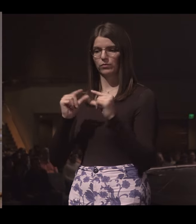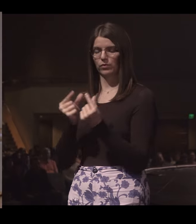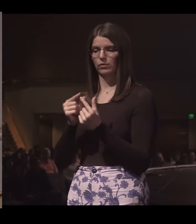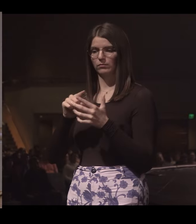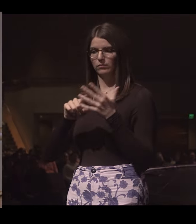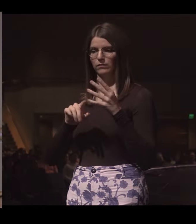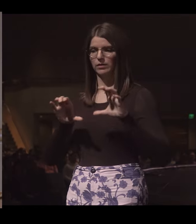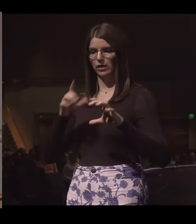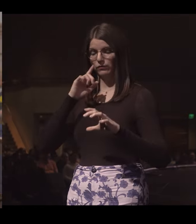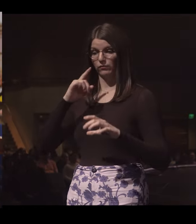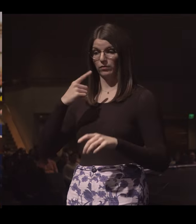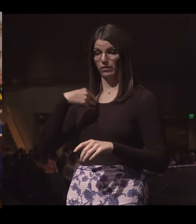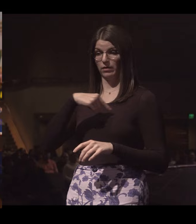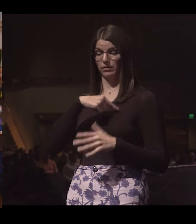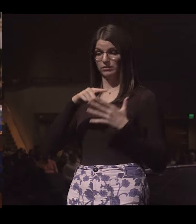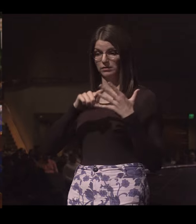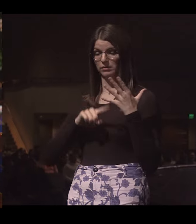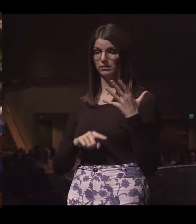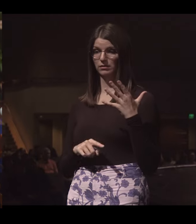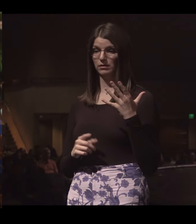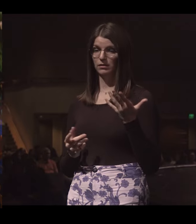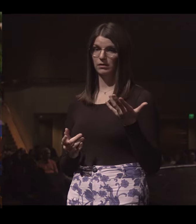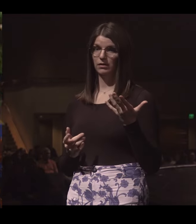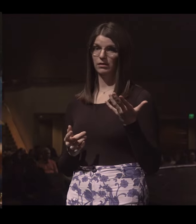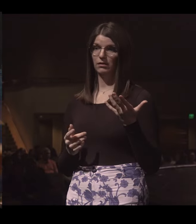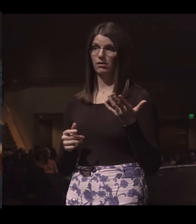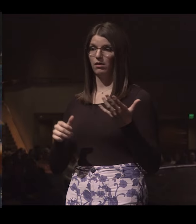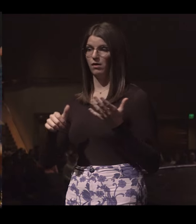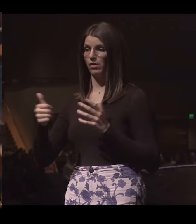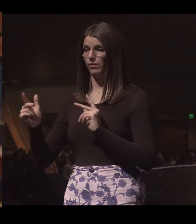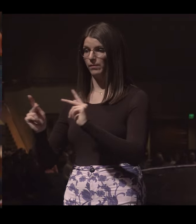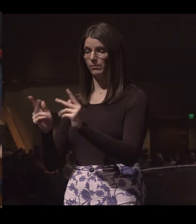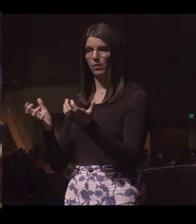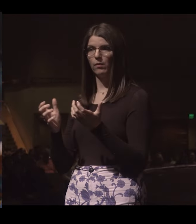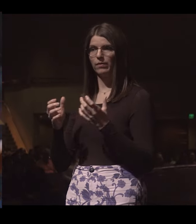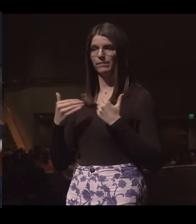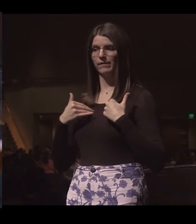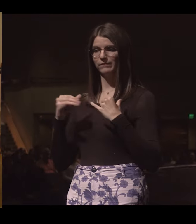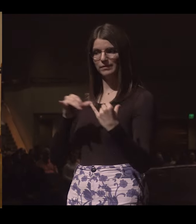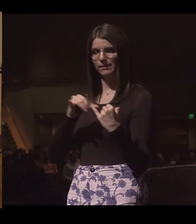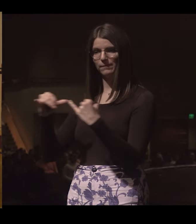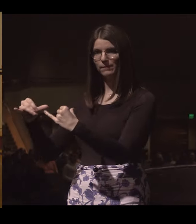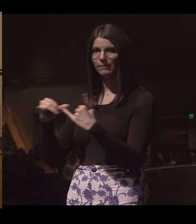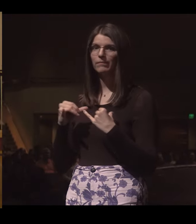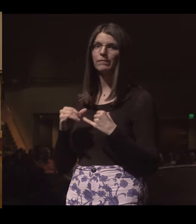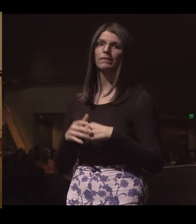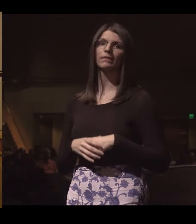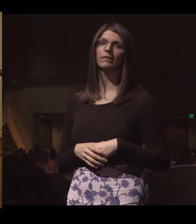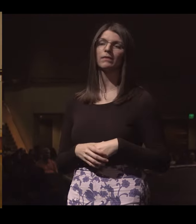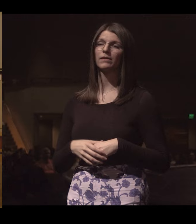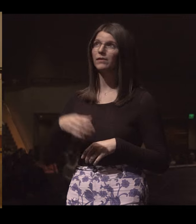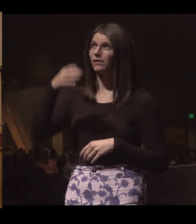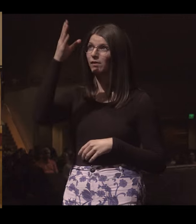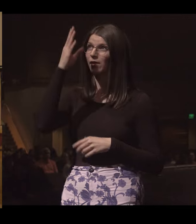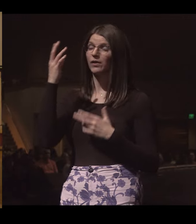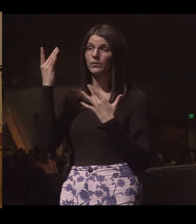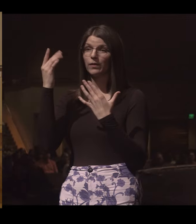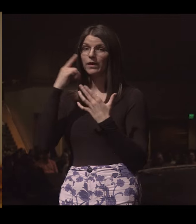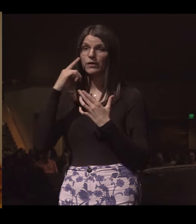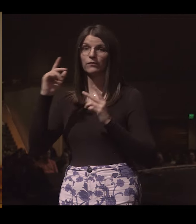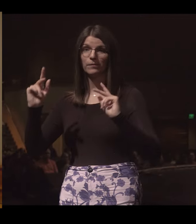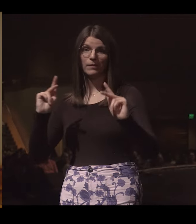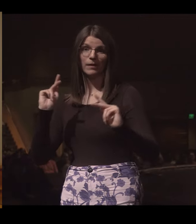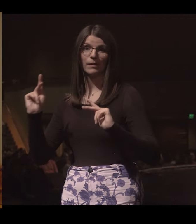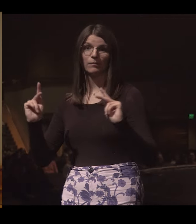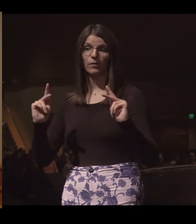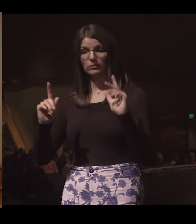small group has done for us, I just want other people to have that. And, you know, God is waiting for people